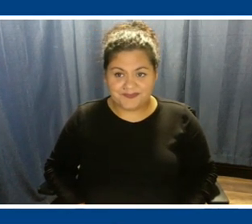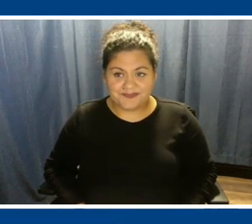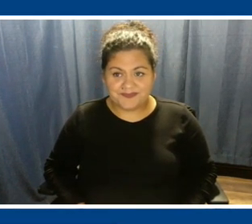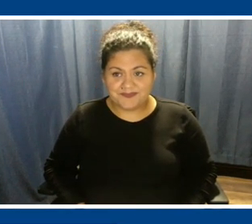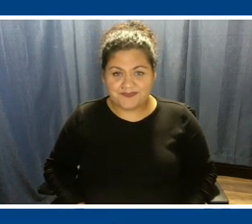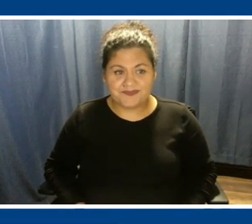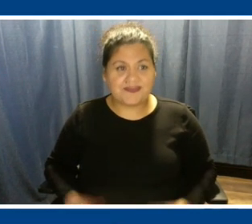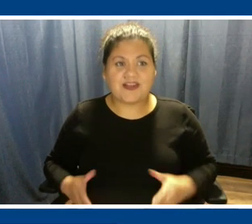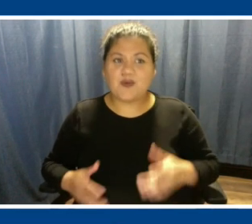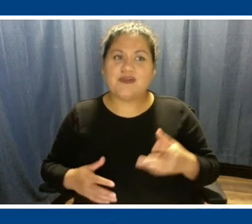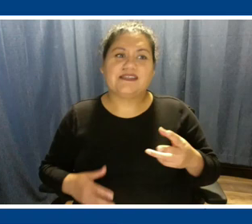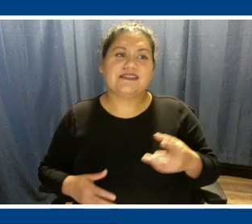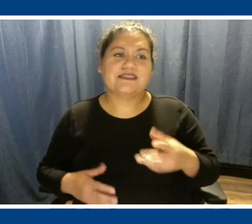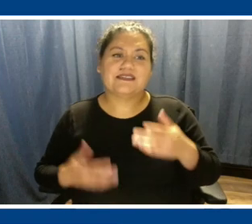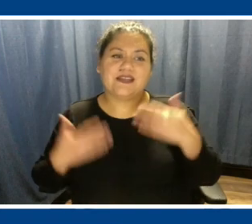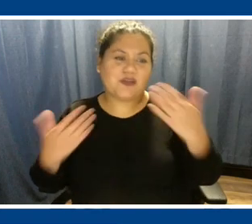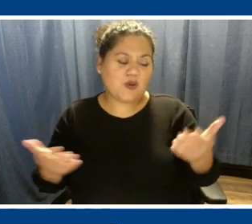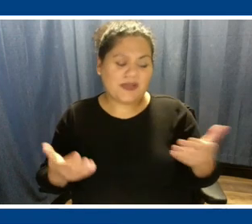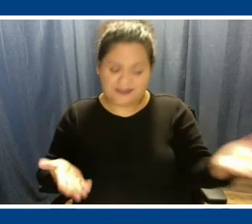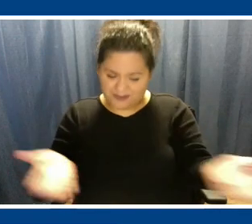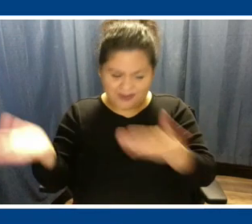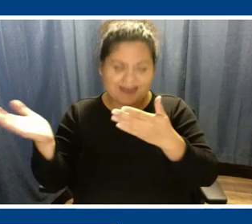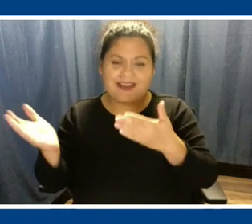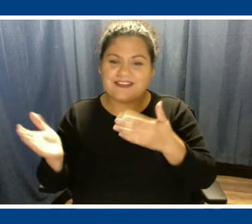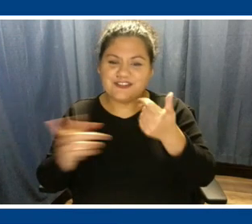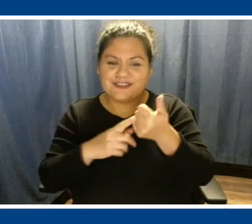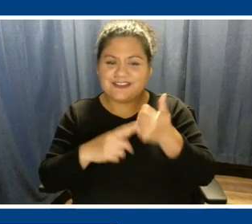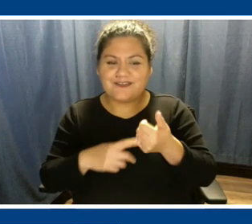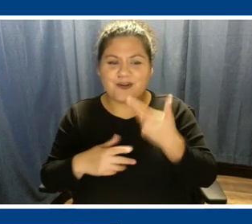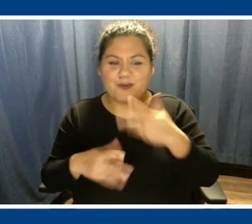steal your thunder there to ask your question. go ahead, Richard.